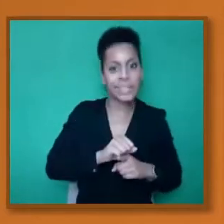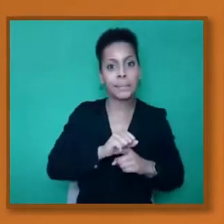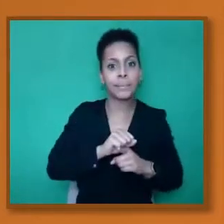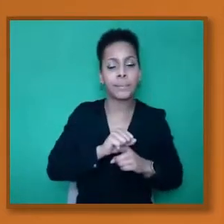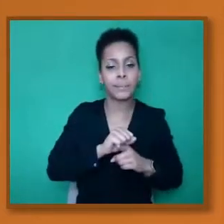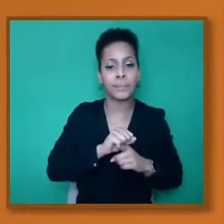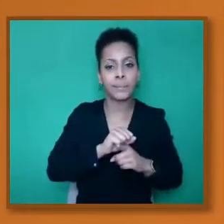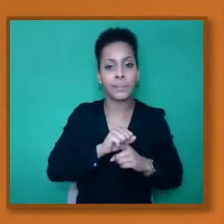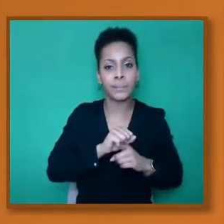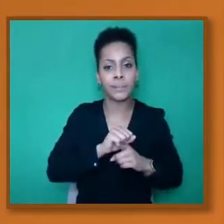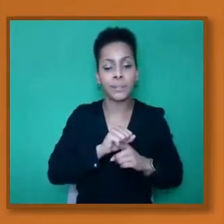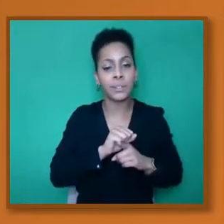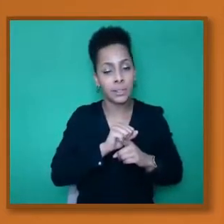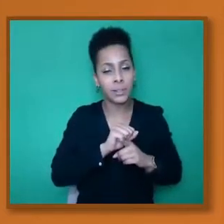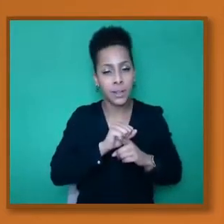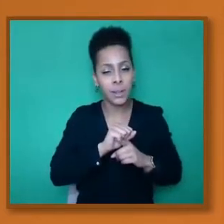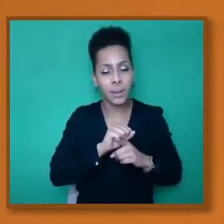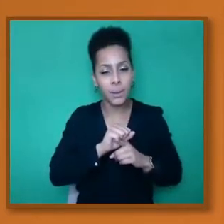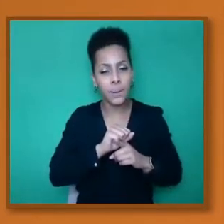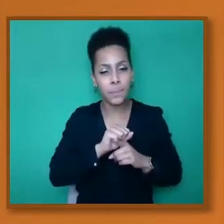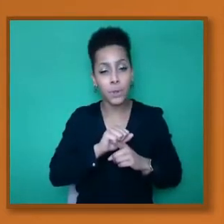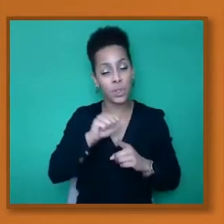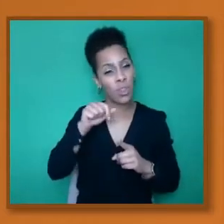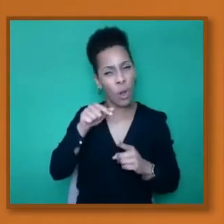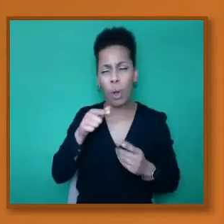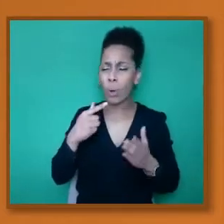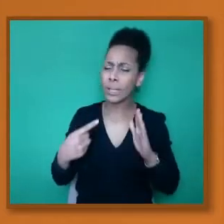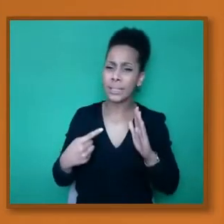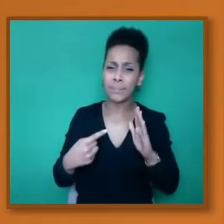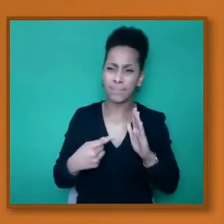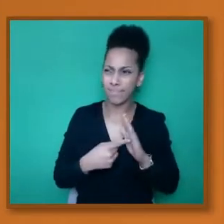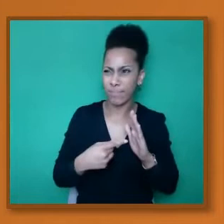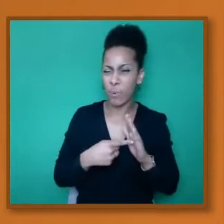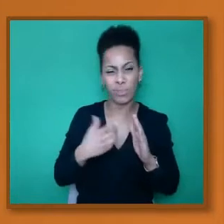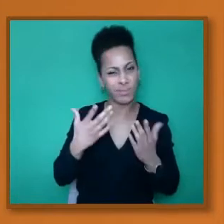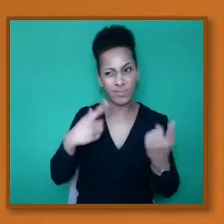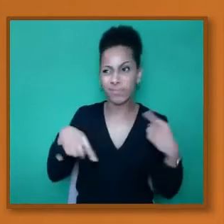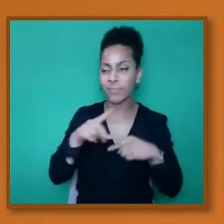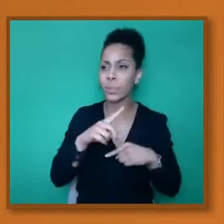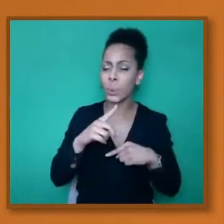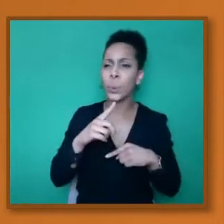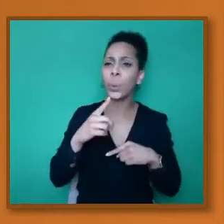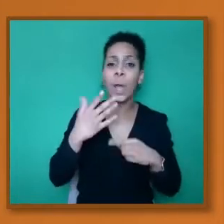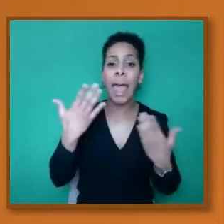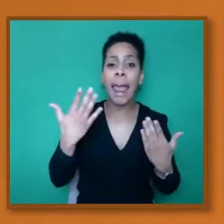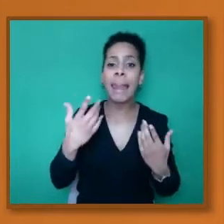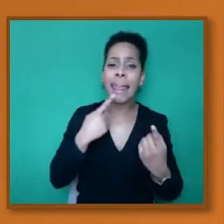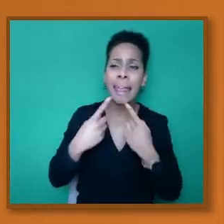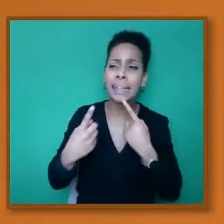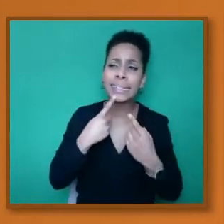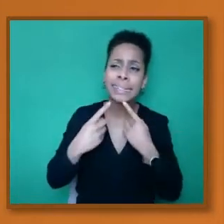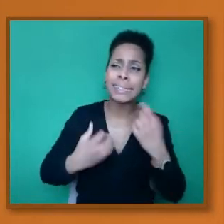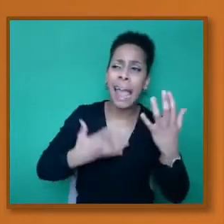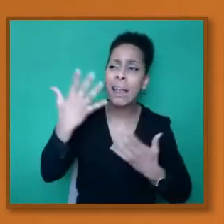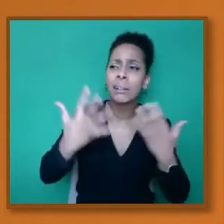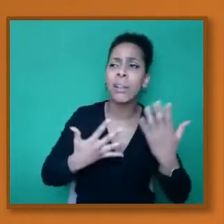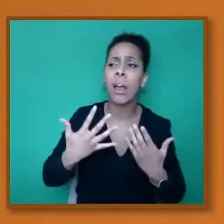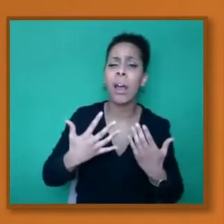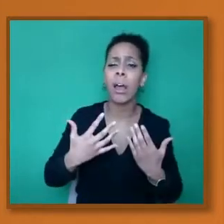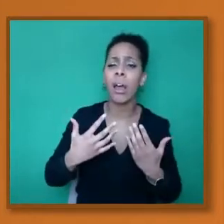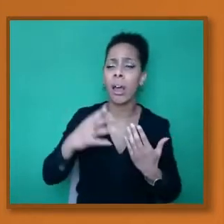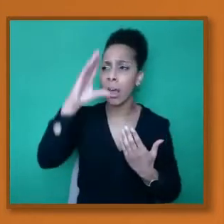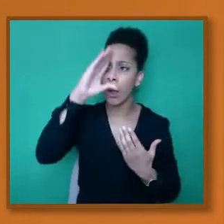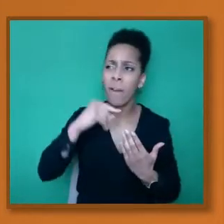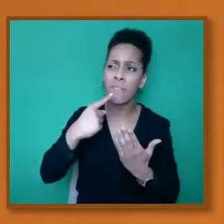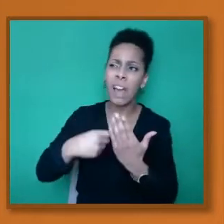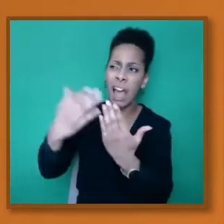making about questioning all the facts, all the data, so that you then are satisfied